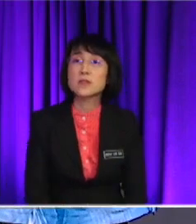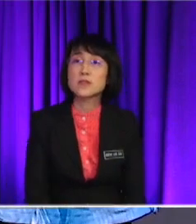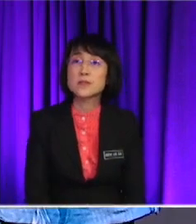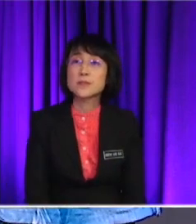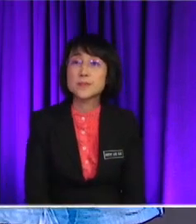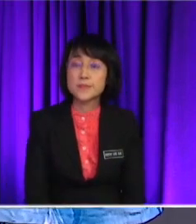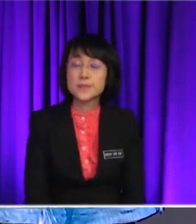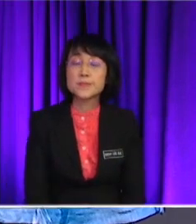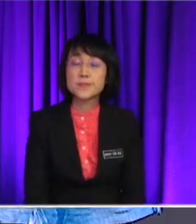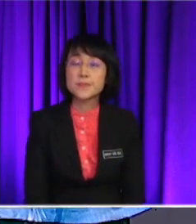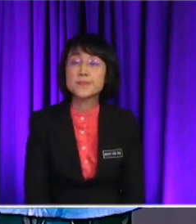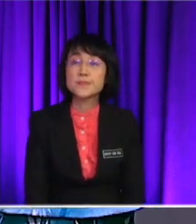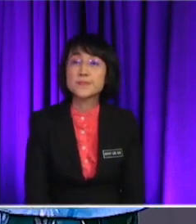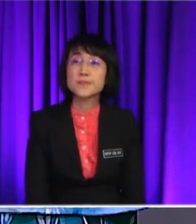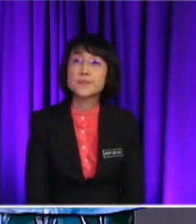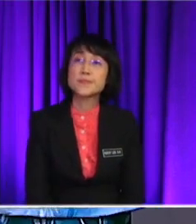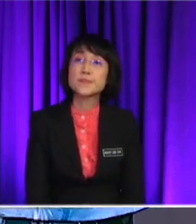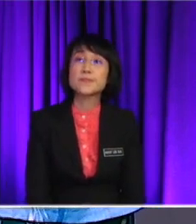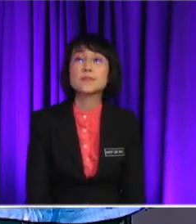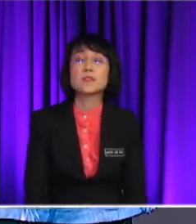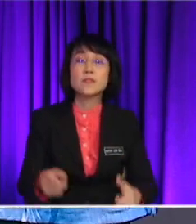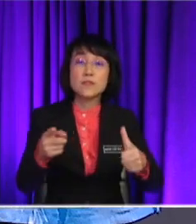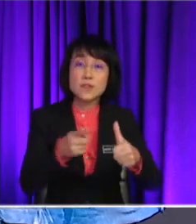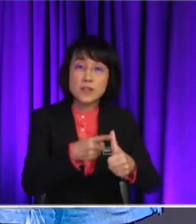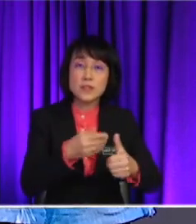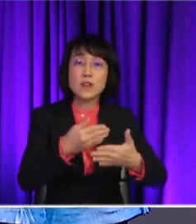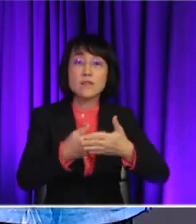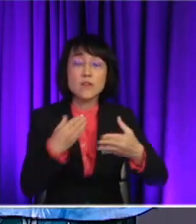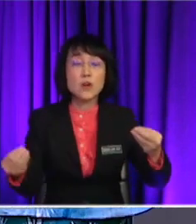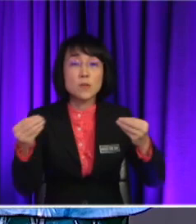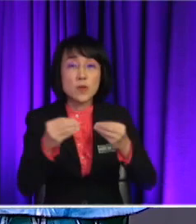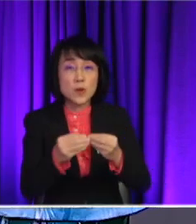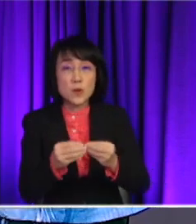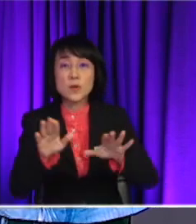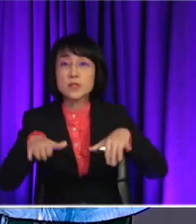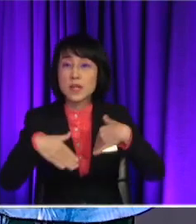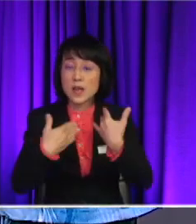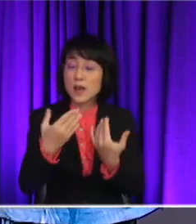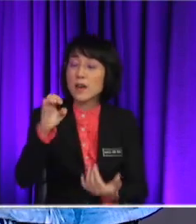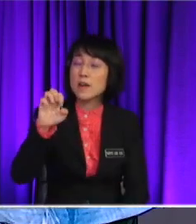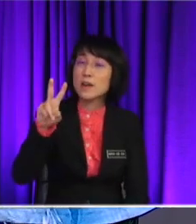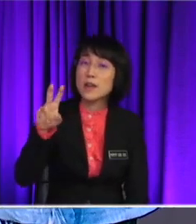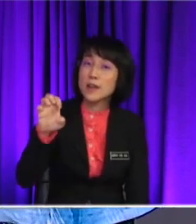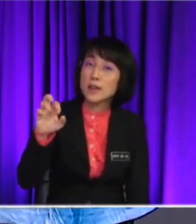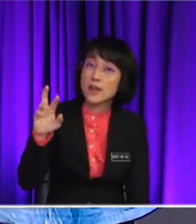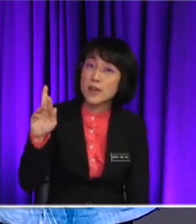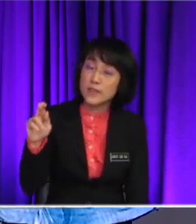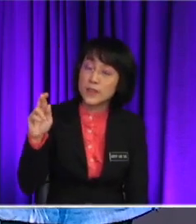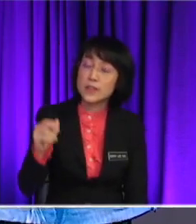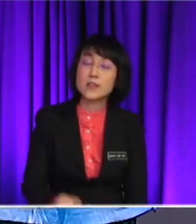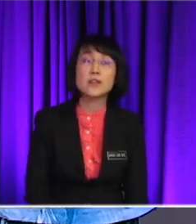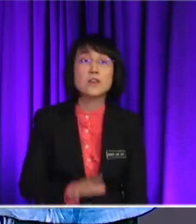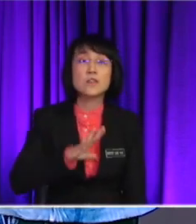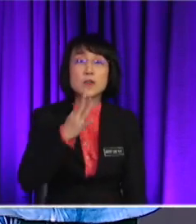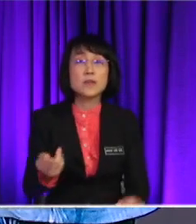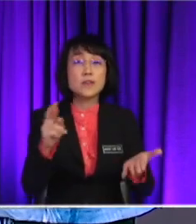devices to guide them. Yeah. First and foremost, however, you know. Okay. So, formal register is very important to